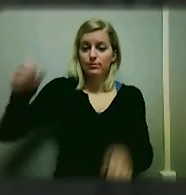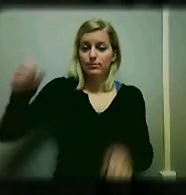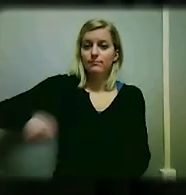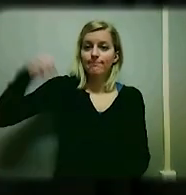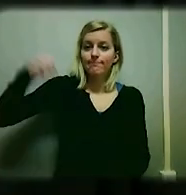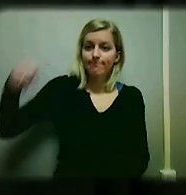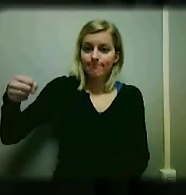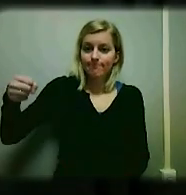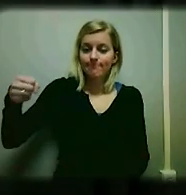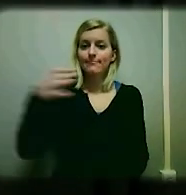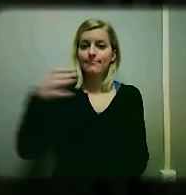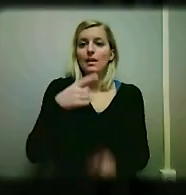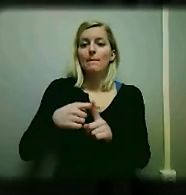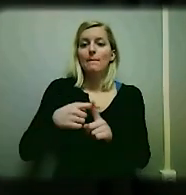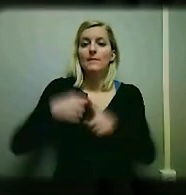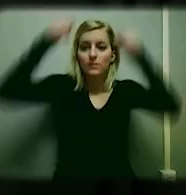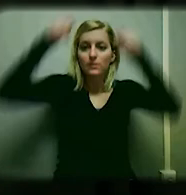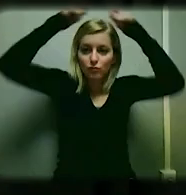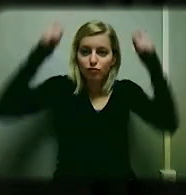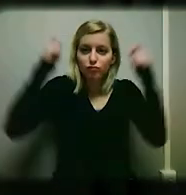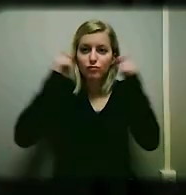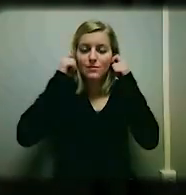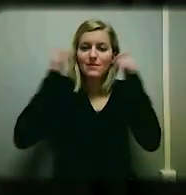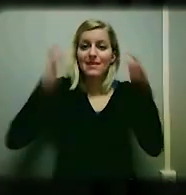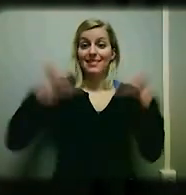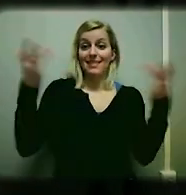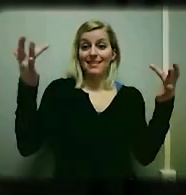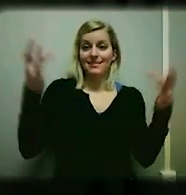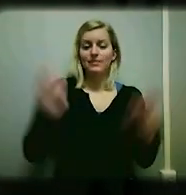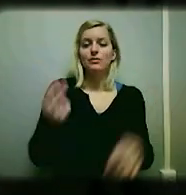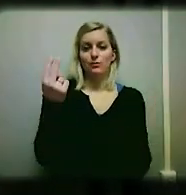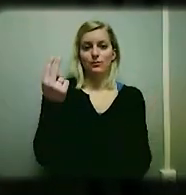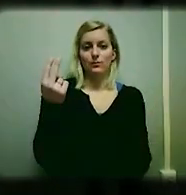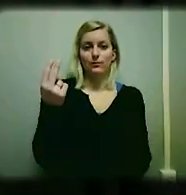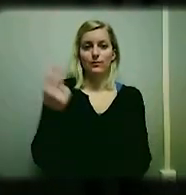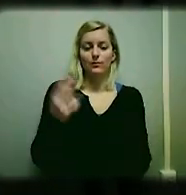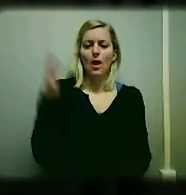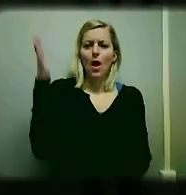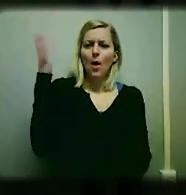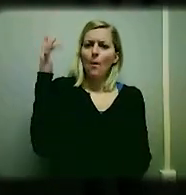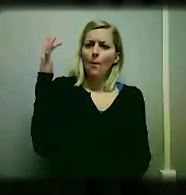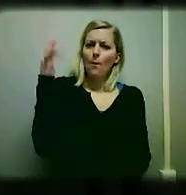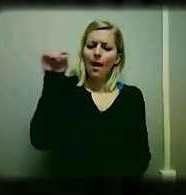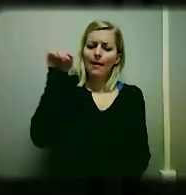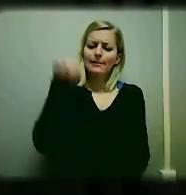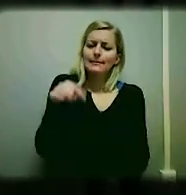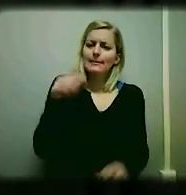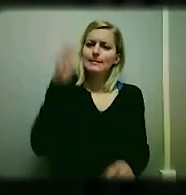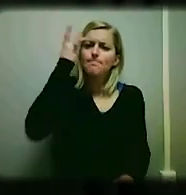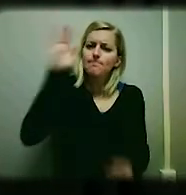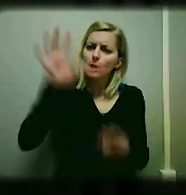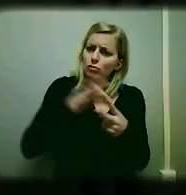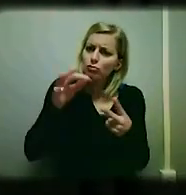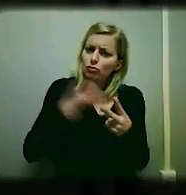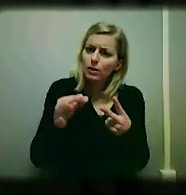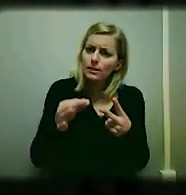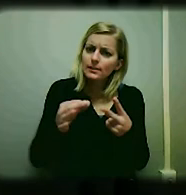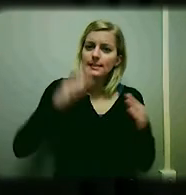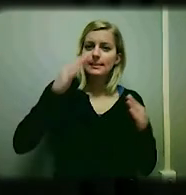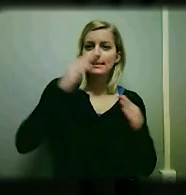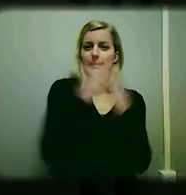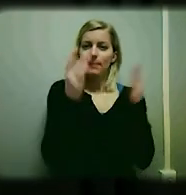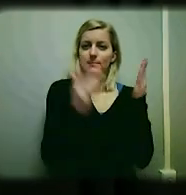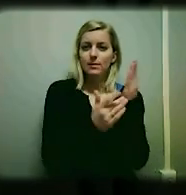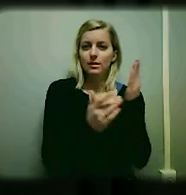What are some of the reasons why the DigiWave is a smart choice for personal communication? State-of-the-art digital technology provides clear wireless